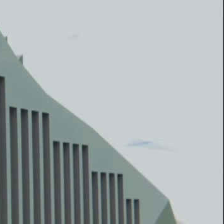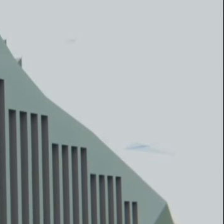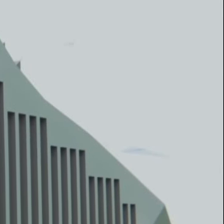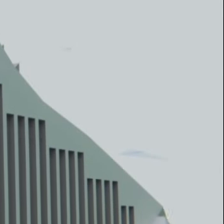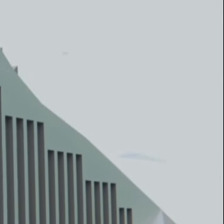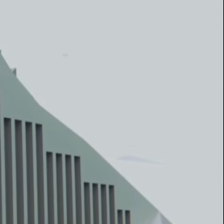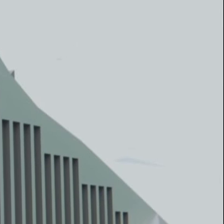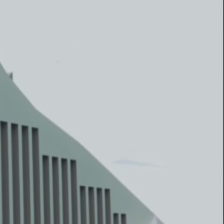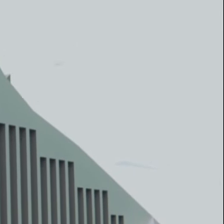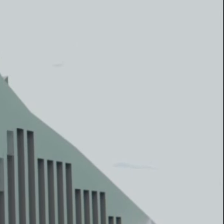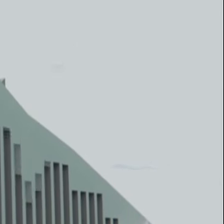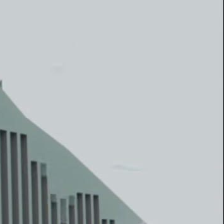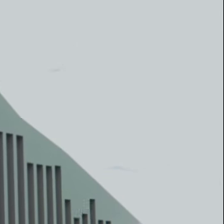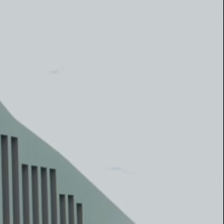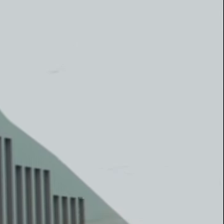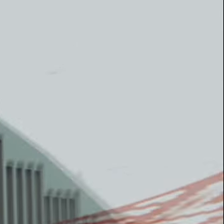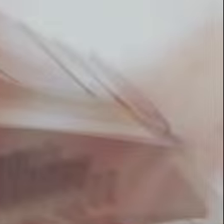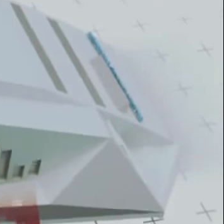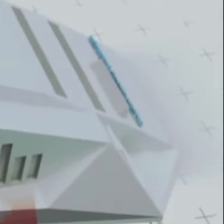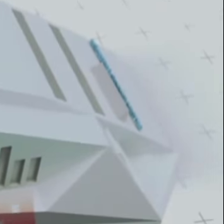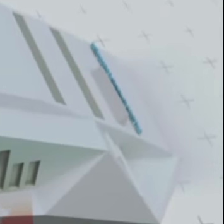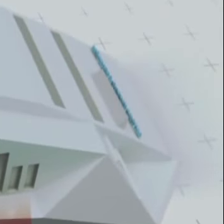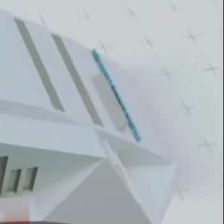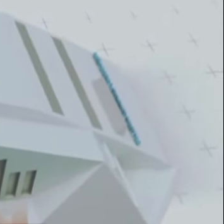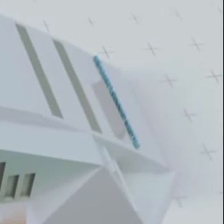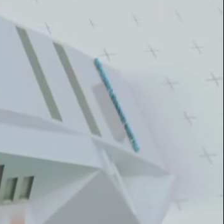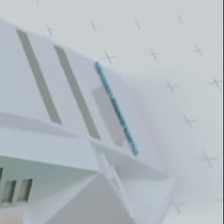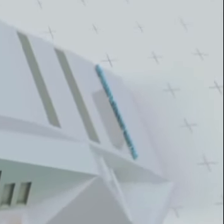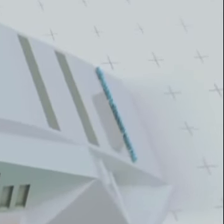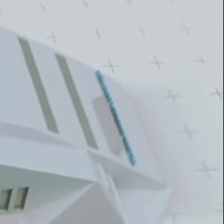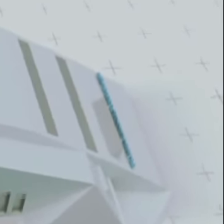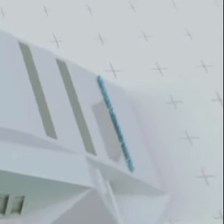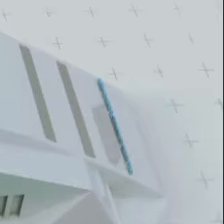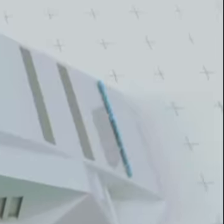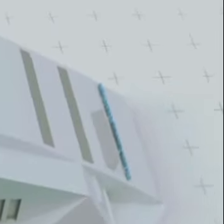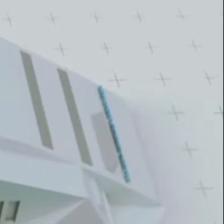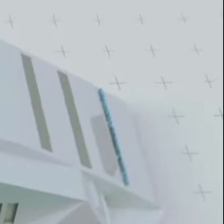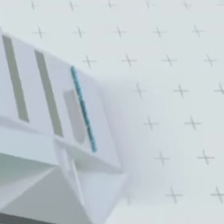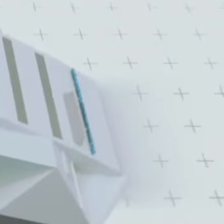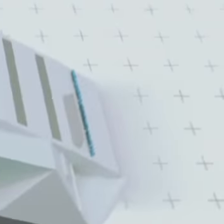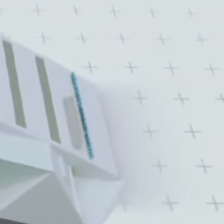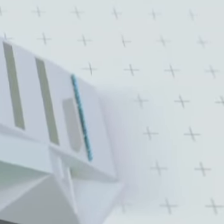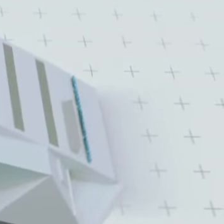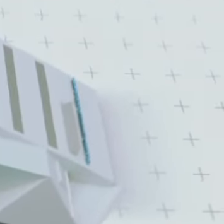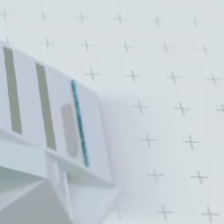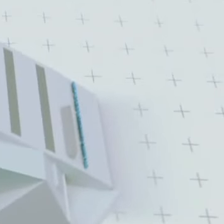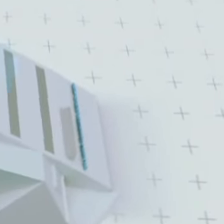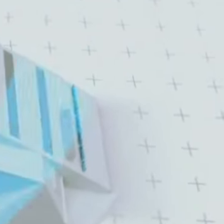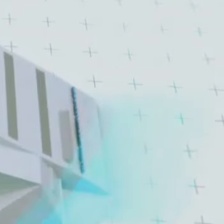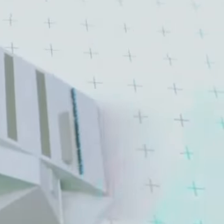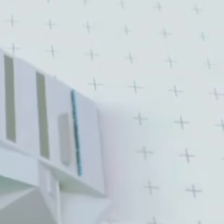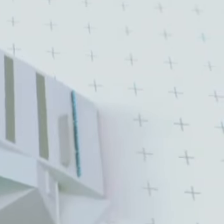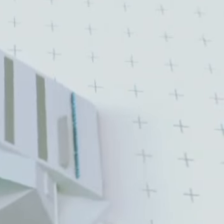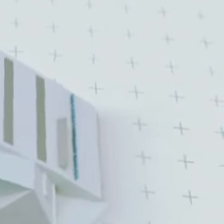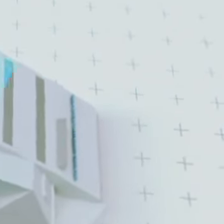inspire the next generations to create new insight. This is what the source code of Latvia looks like. For the next two days,